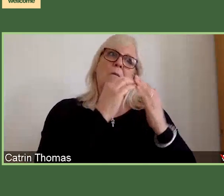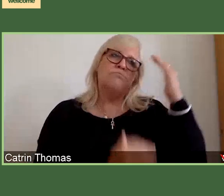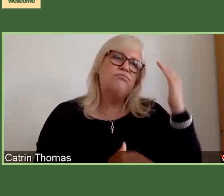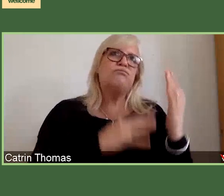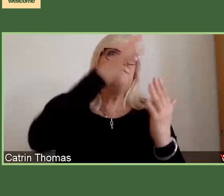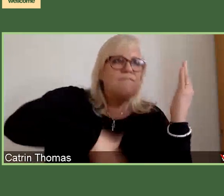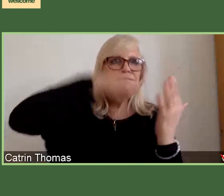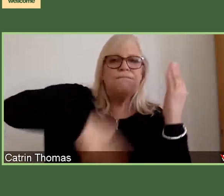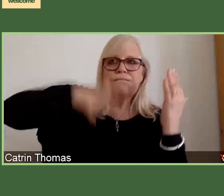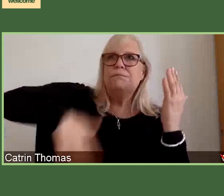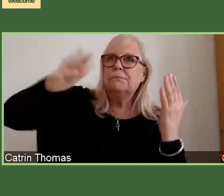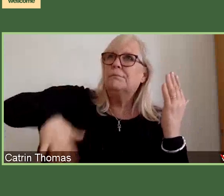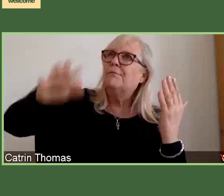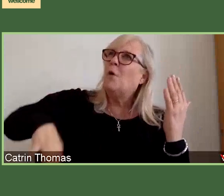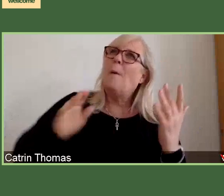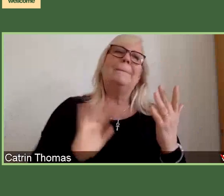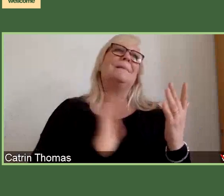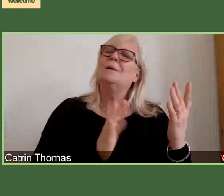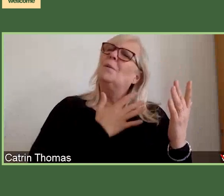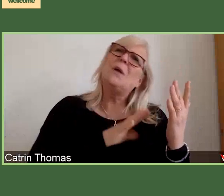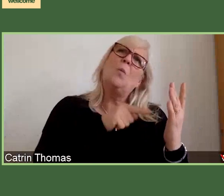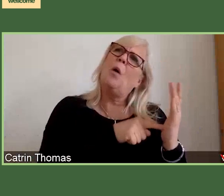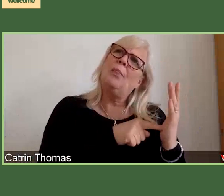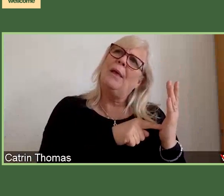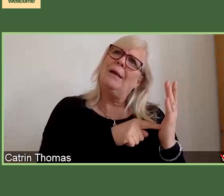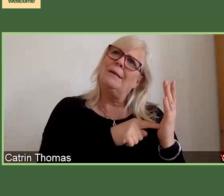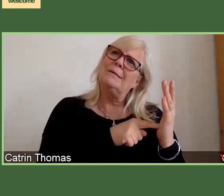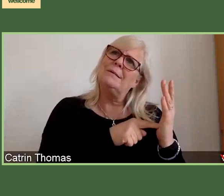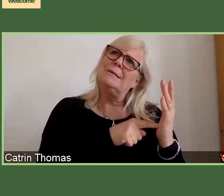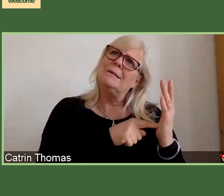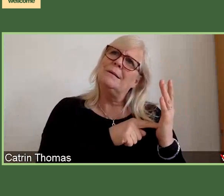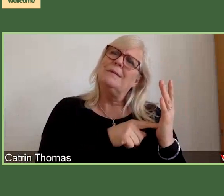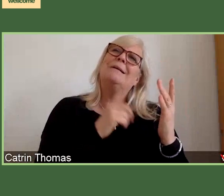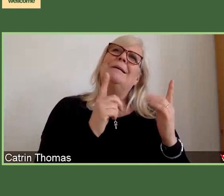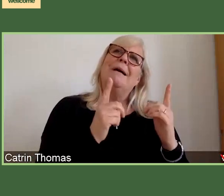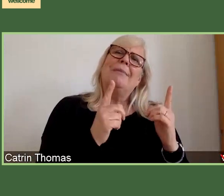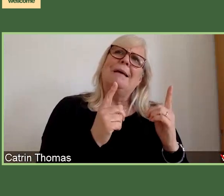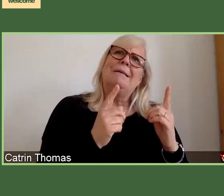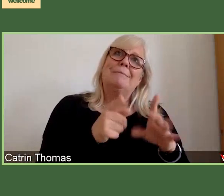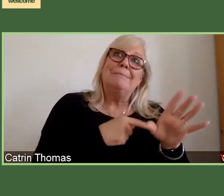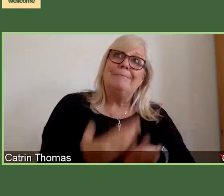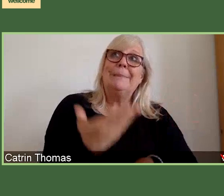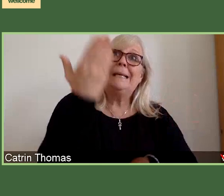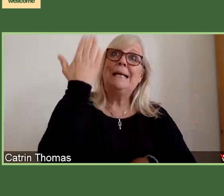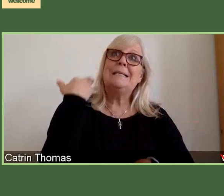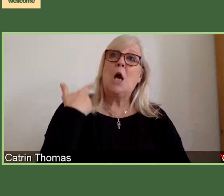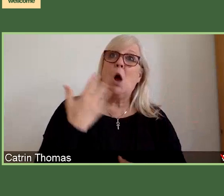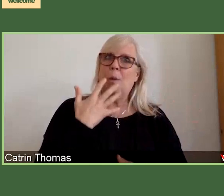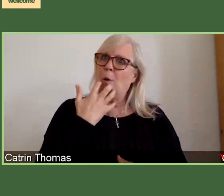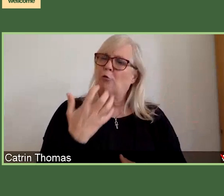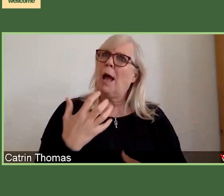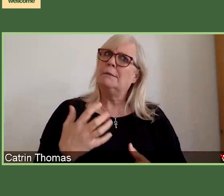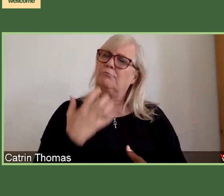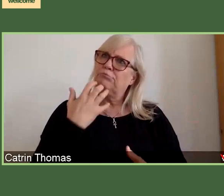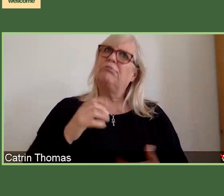that. So I think we were quite bold some years ago in making our application forms shorter and we are going to